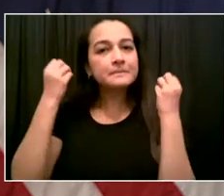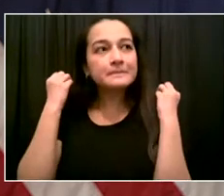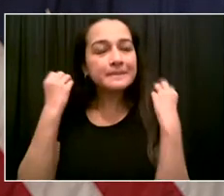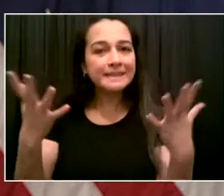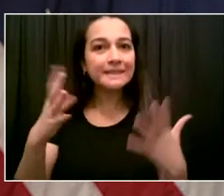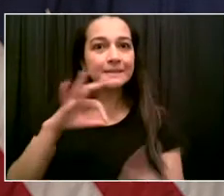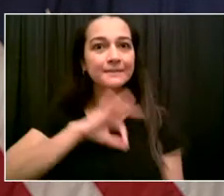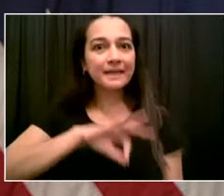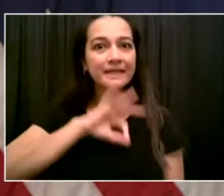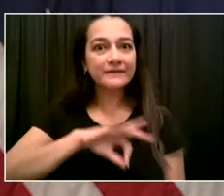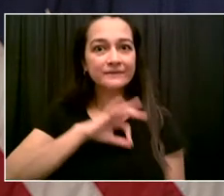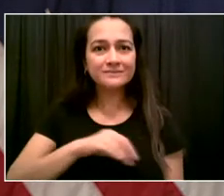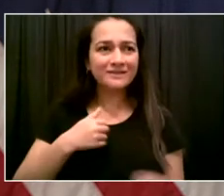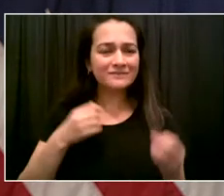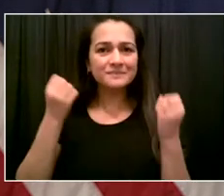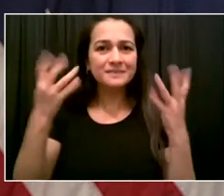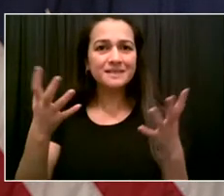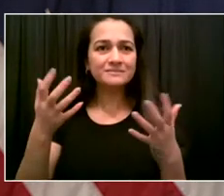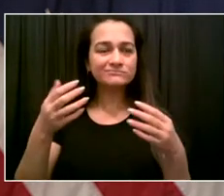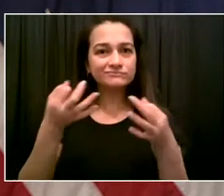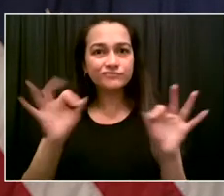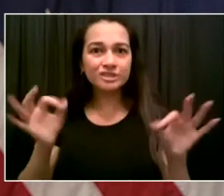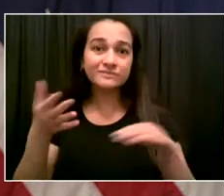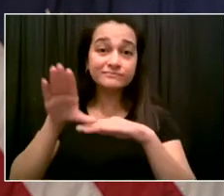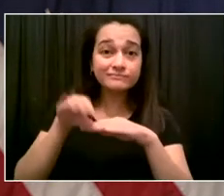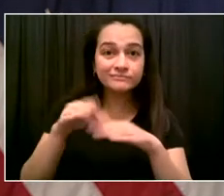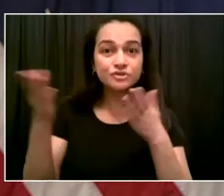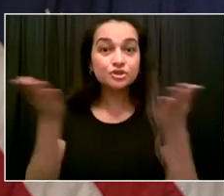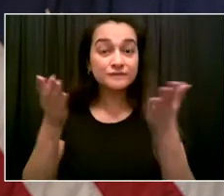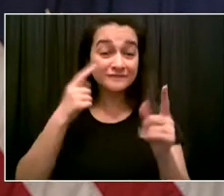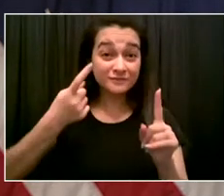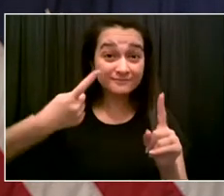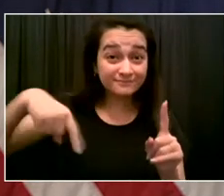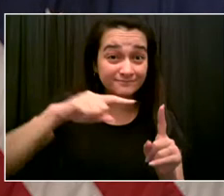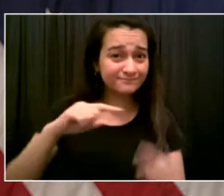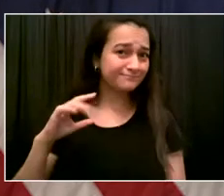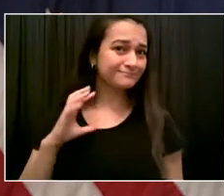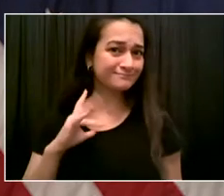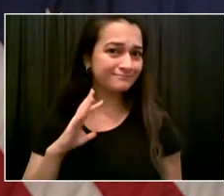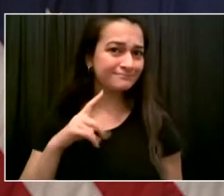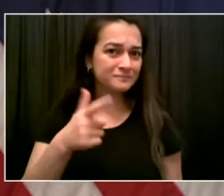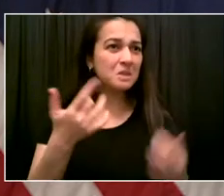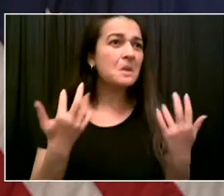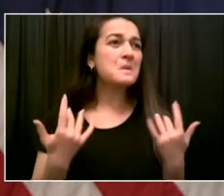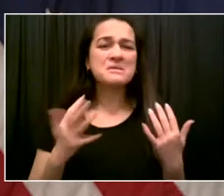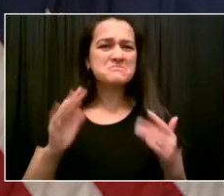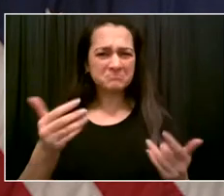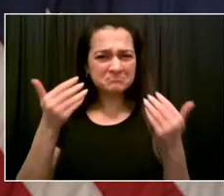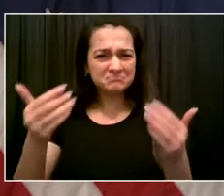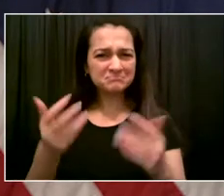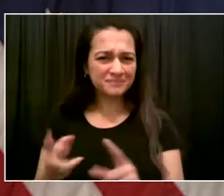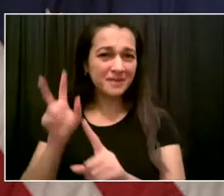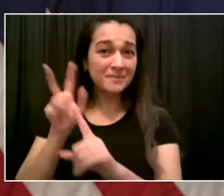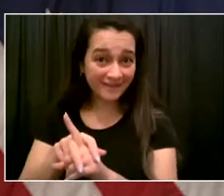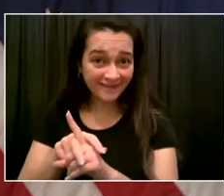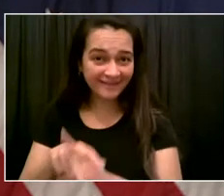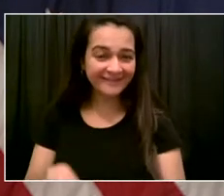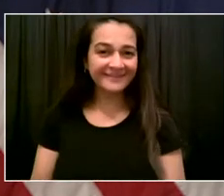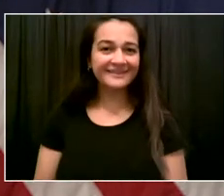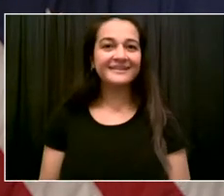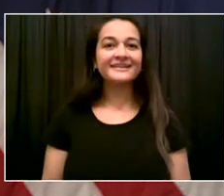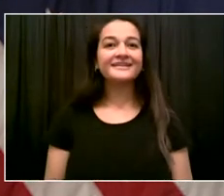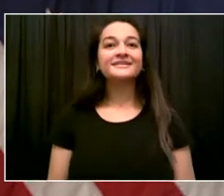know for me, having worked in New York City for over 20 years with immigrant communities, both in the nonprofit